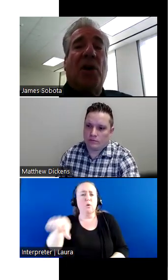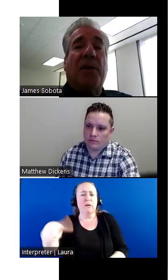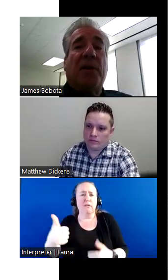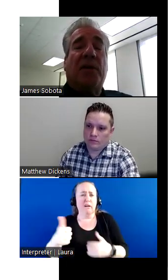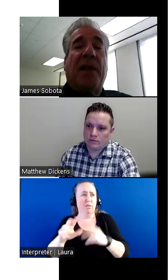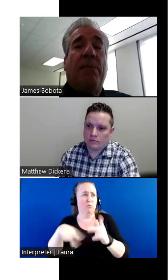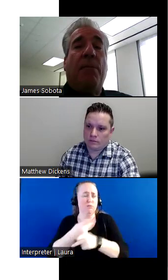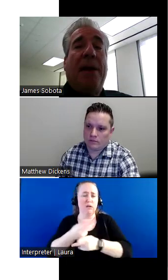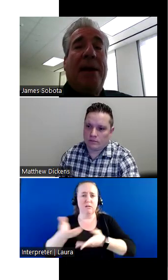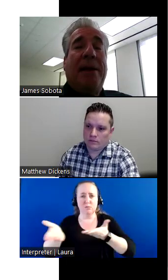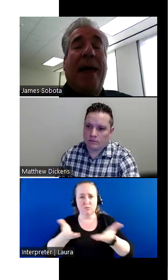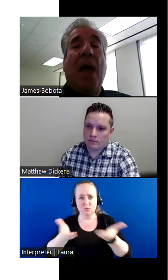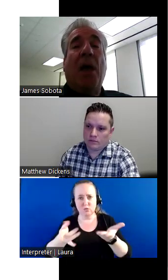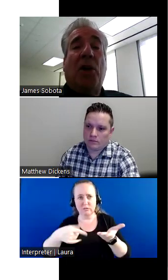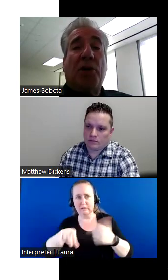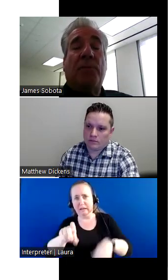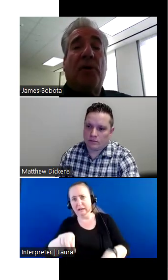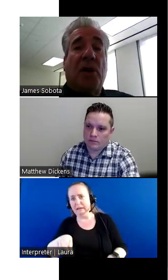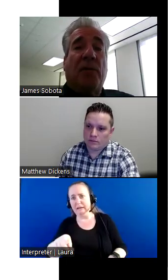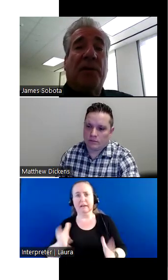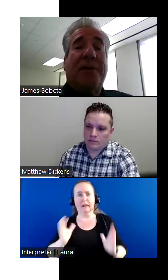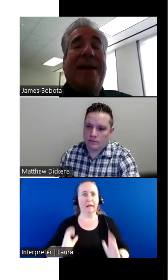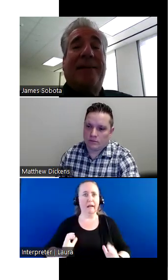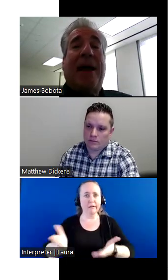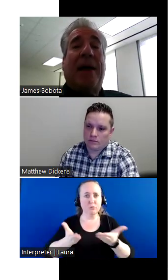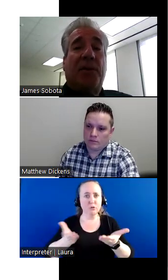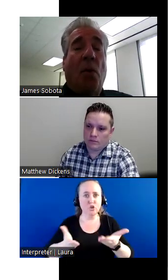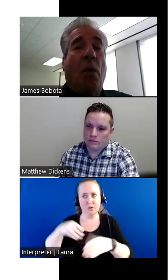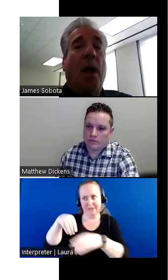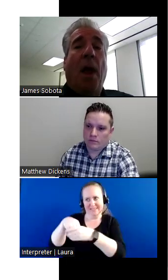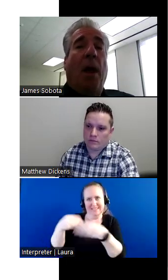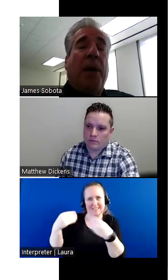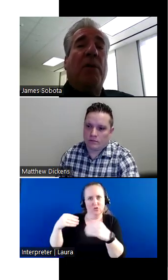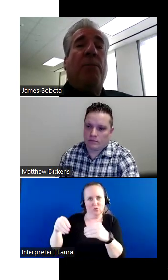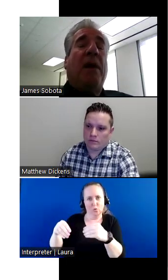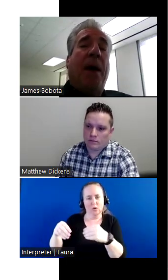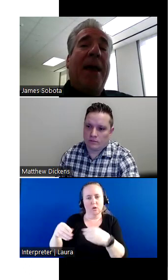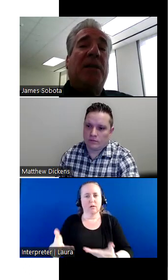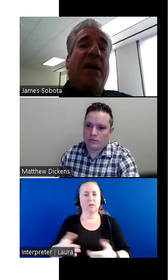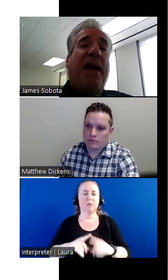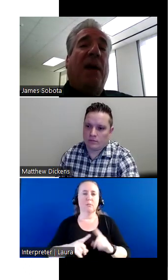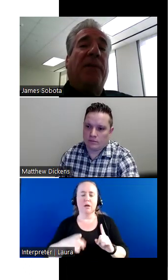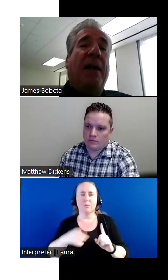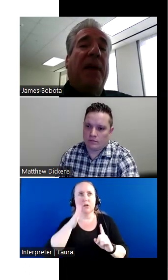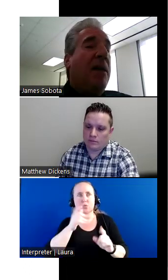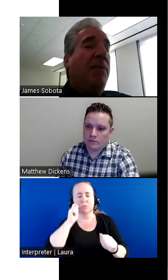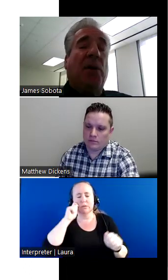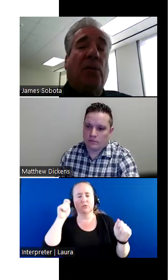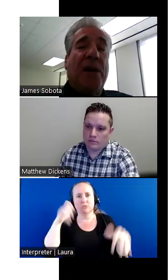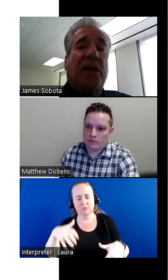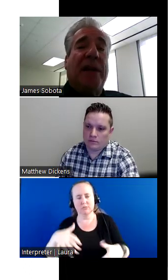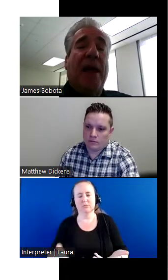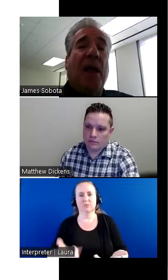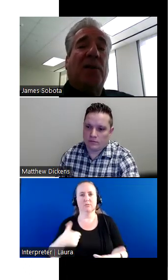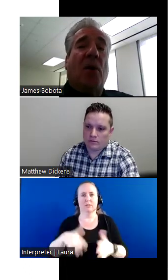services that they may need, like customer services inside the store. But you'd be amazed. found out that even